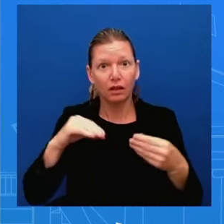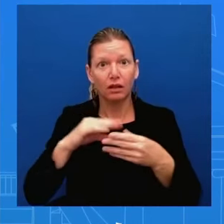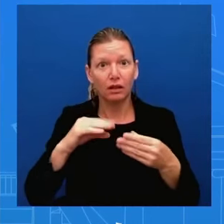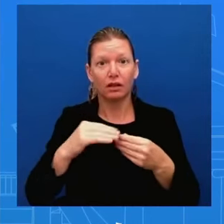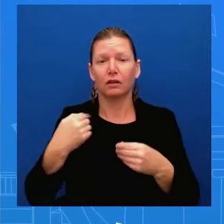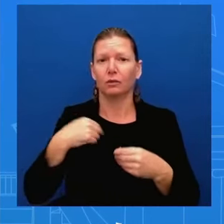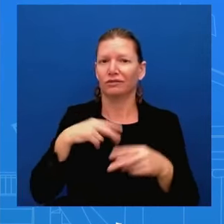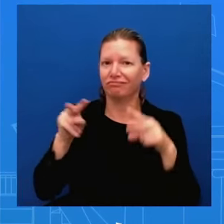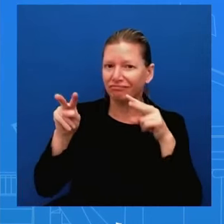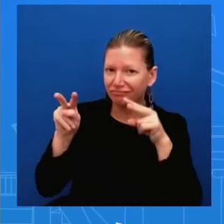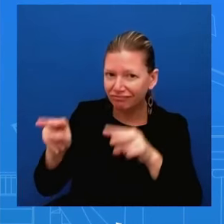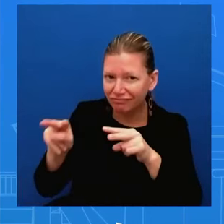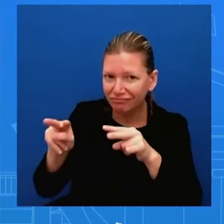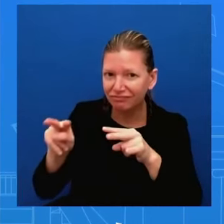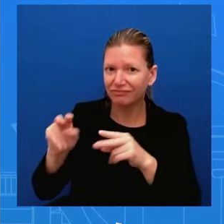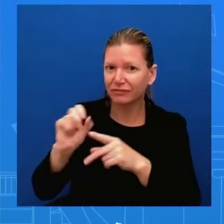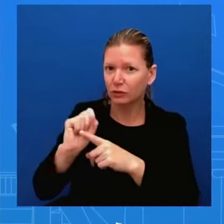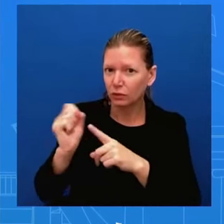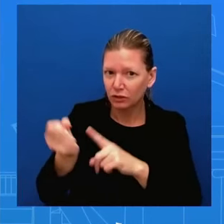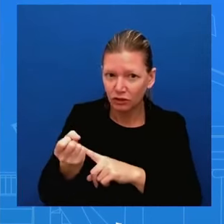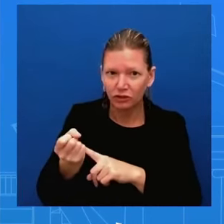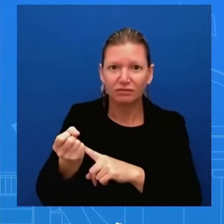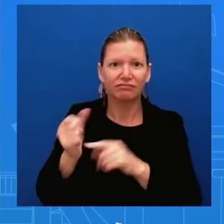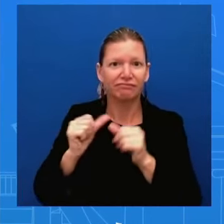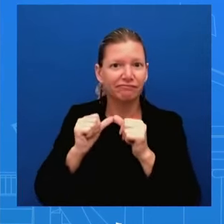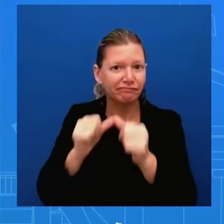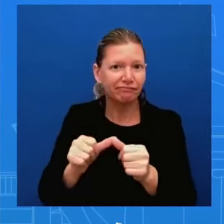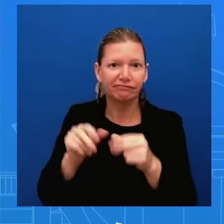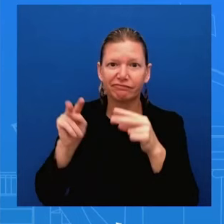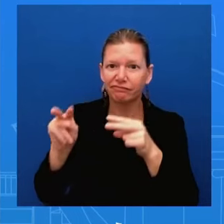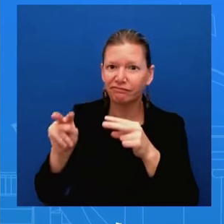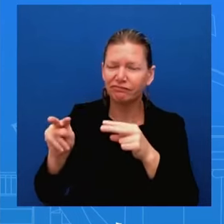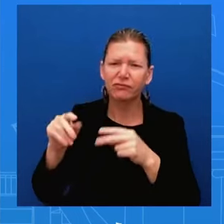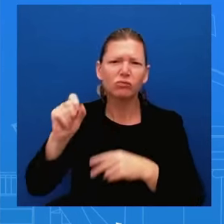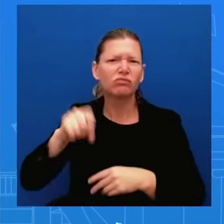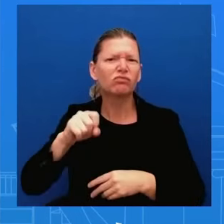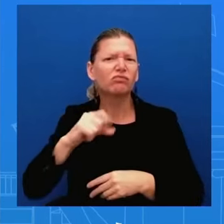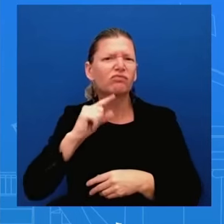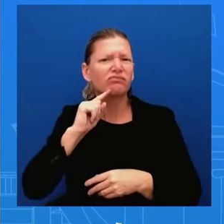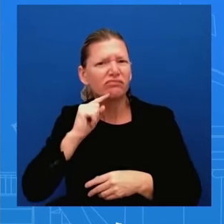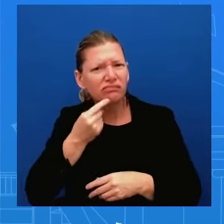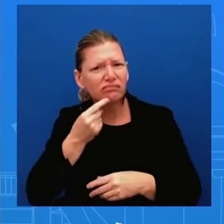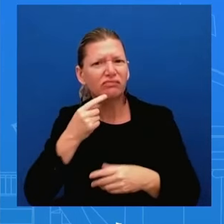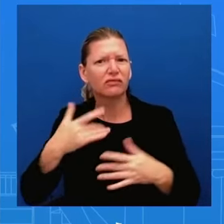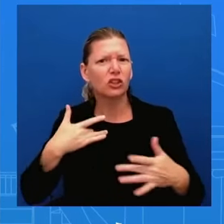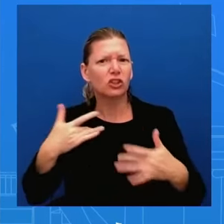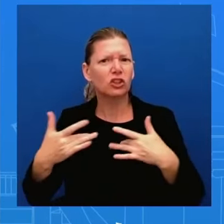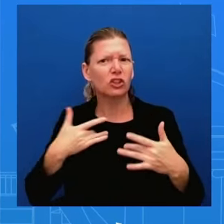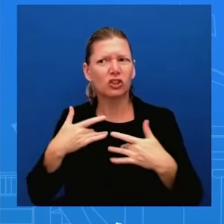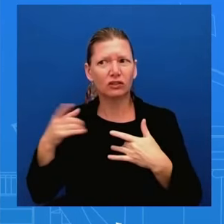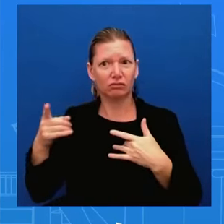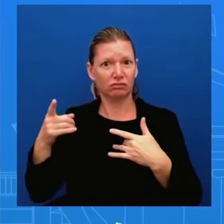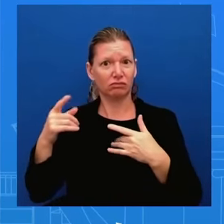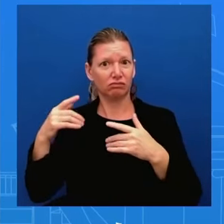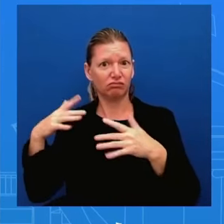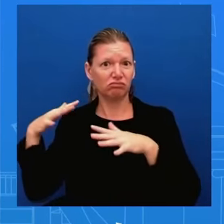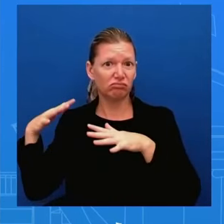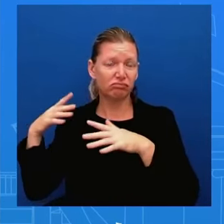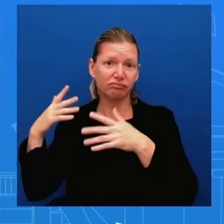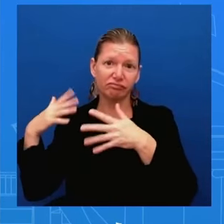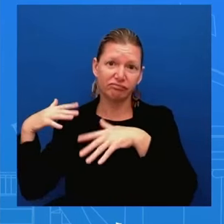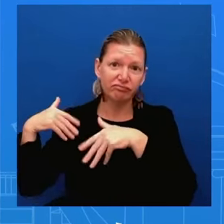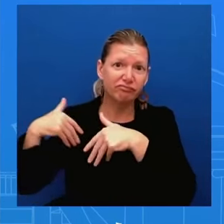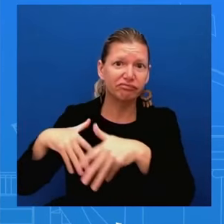uh a potential uh major ground operation uh and we said there's more than one million uh one million uh